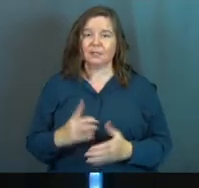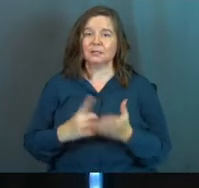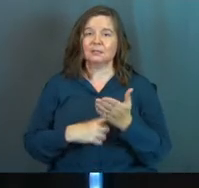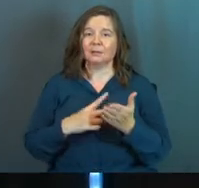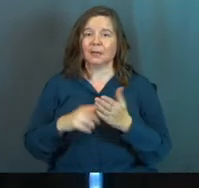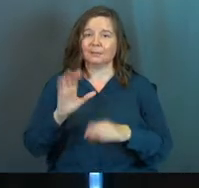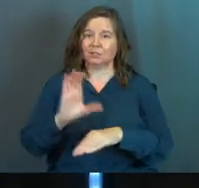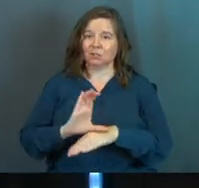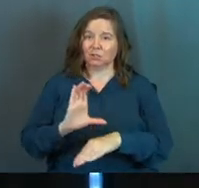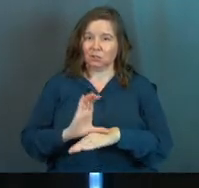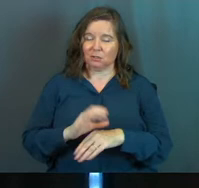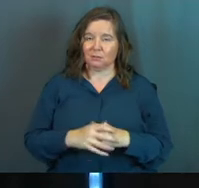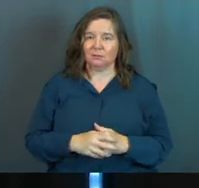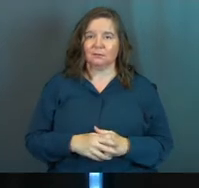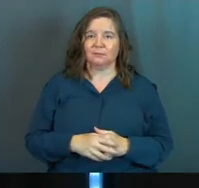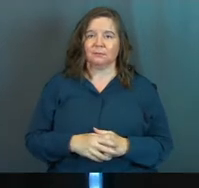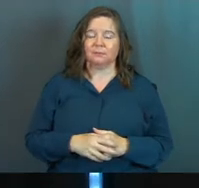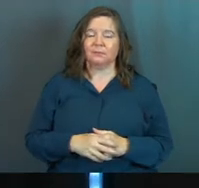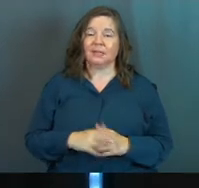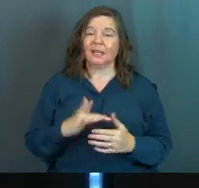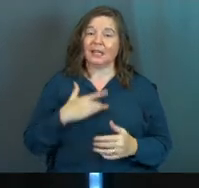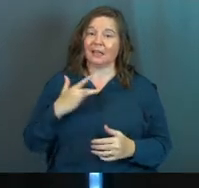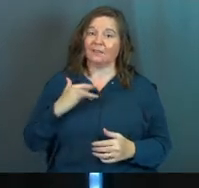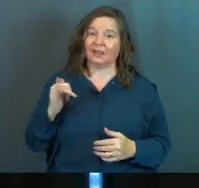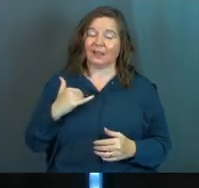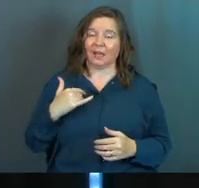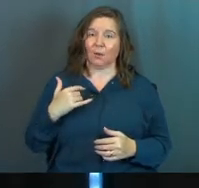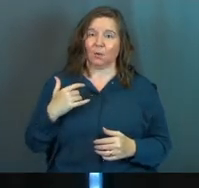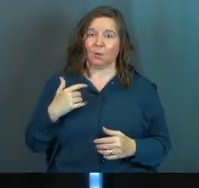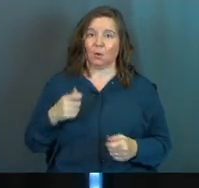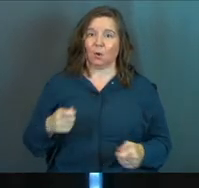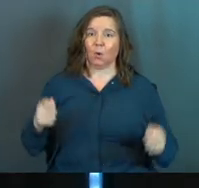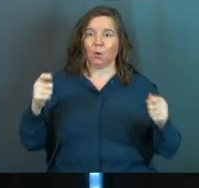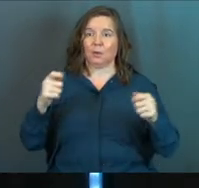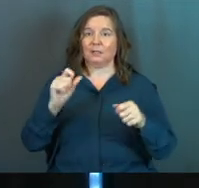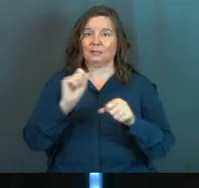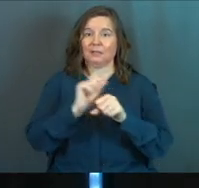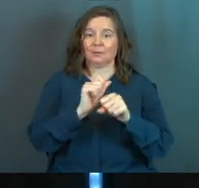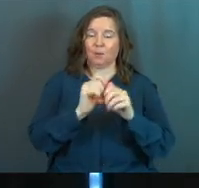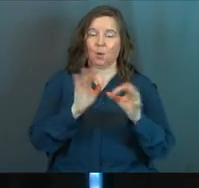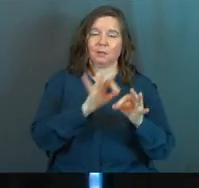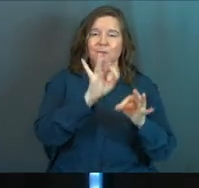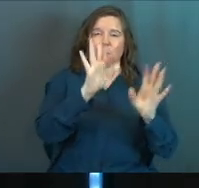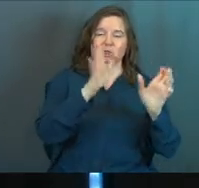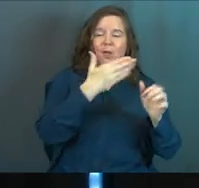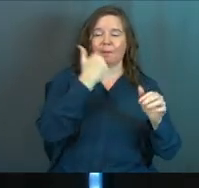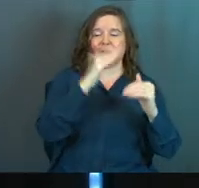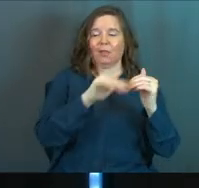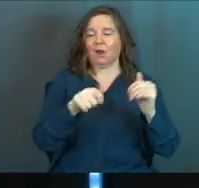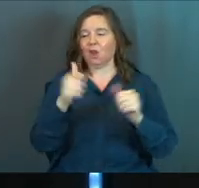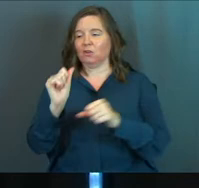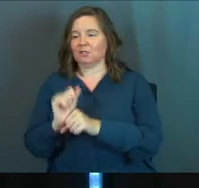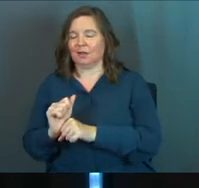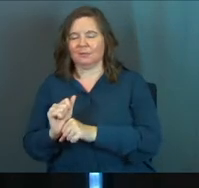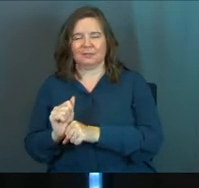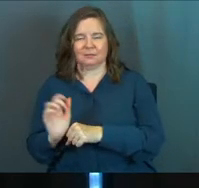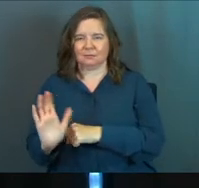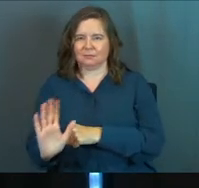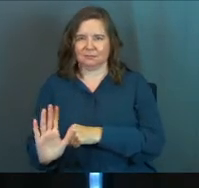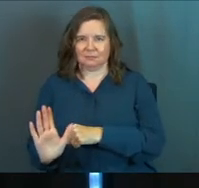Sometimes in the church, it can feel like we're holding up some jobs as more spiritual and better than other jobs.